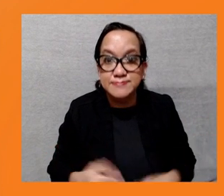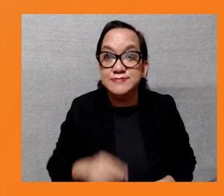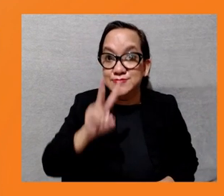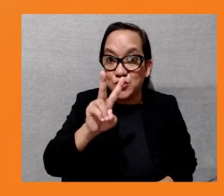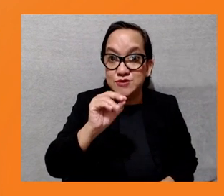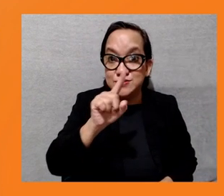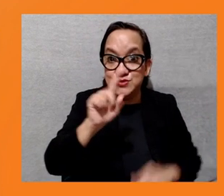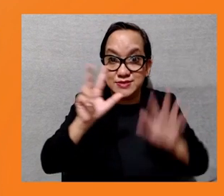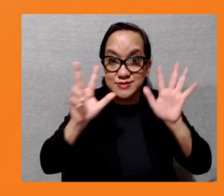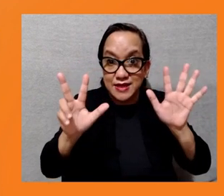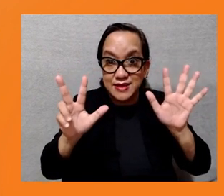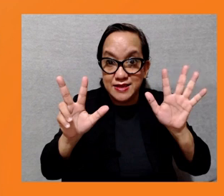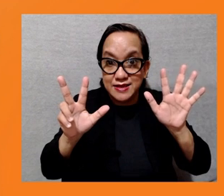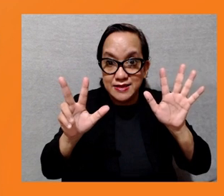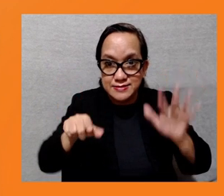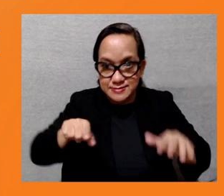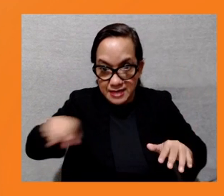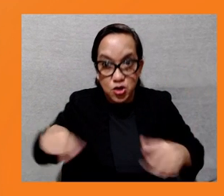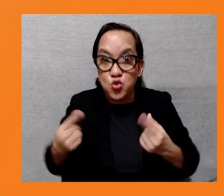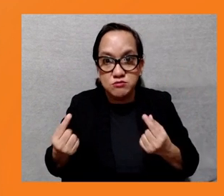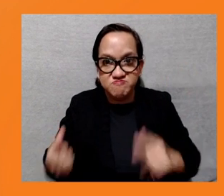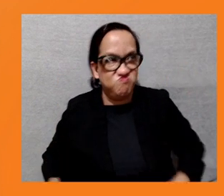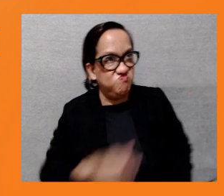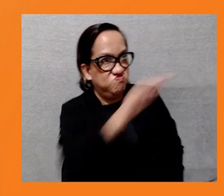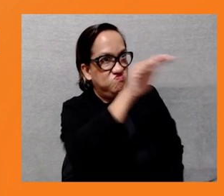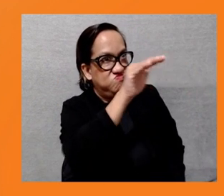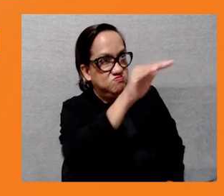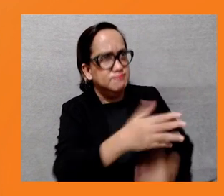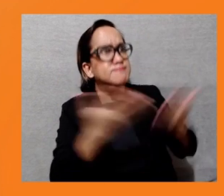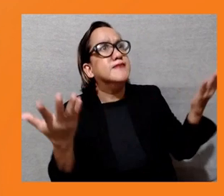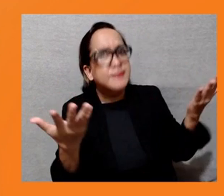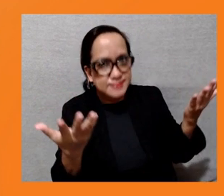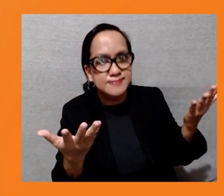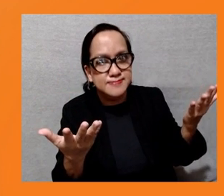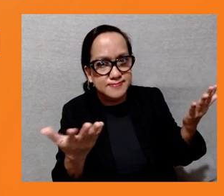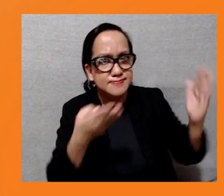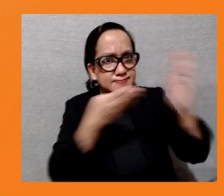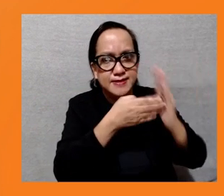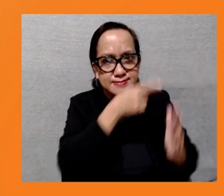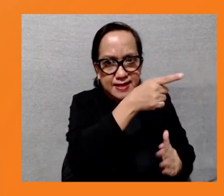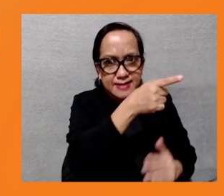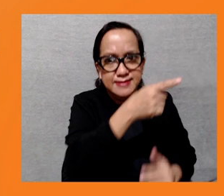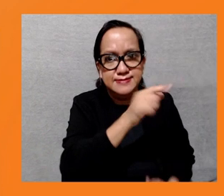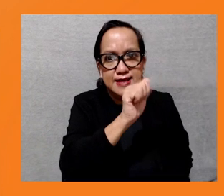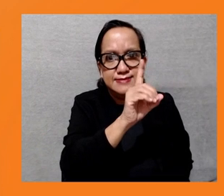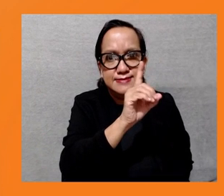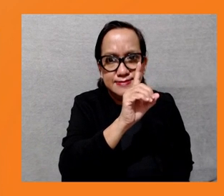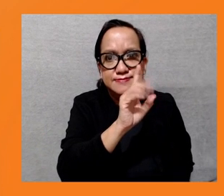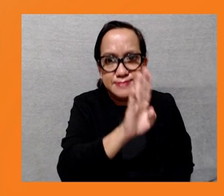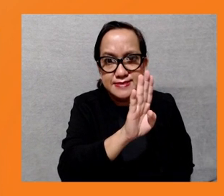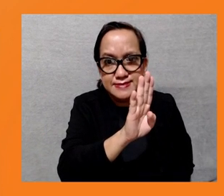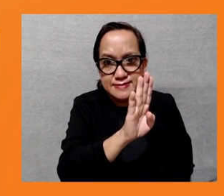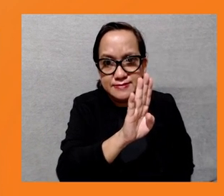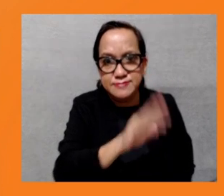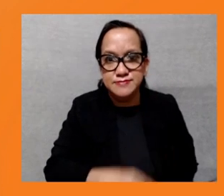ADP's OSPF that was declared the complaint ineligible. And on 12 February 2020, the committee again